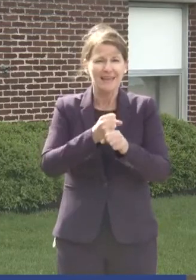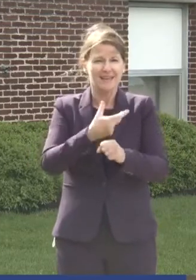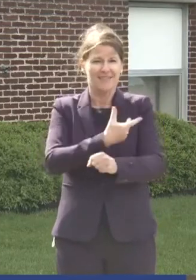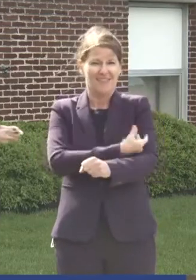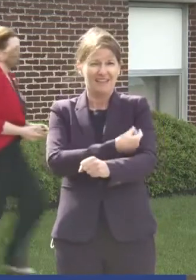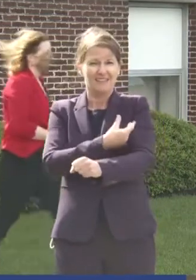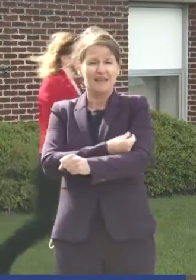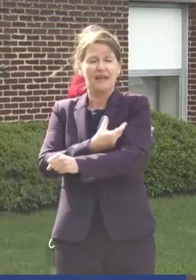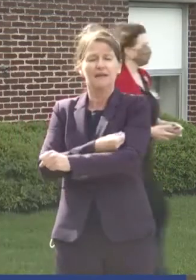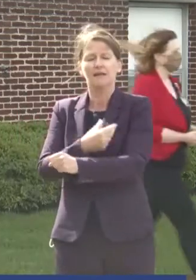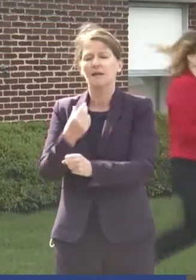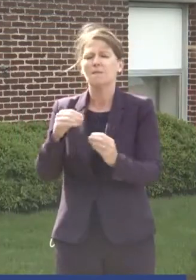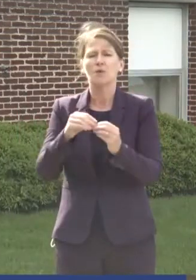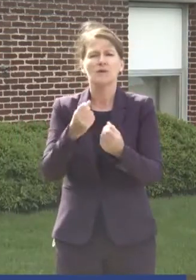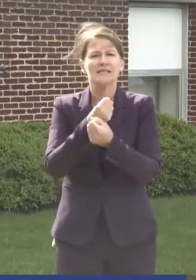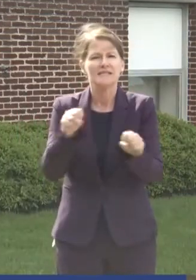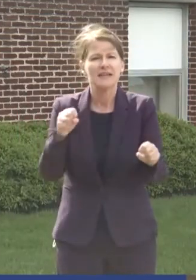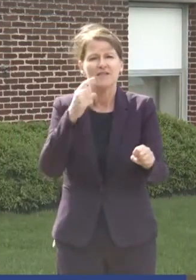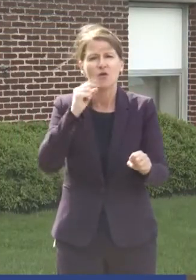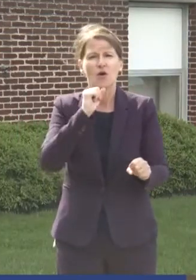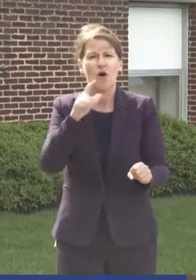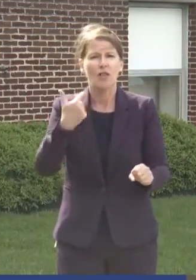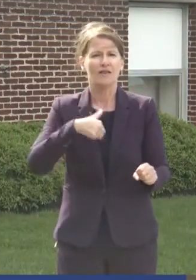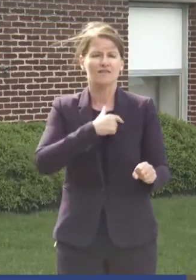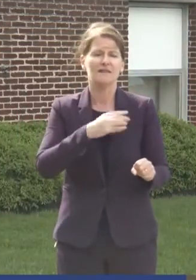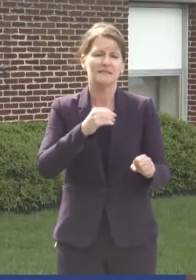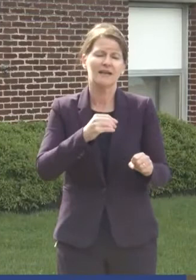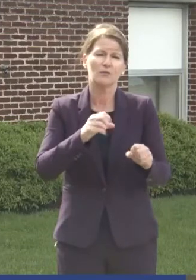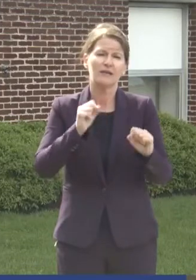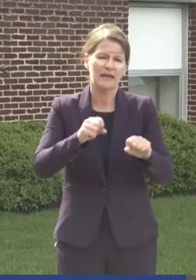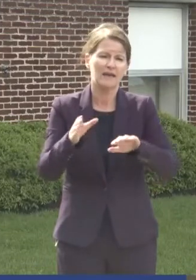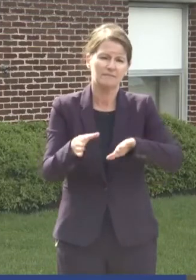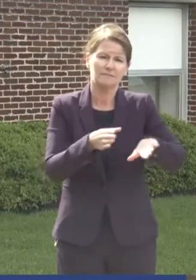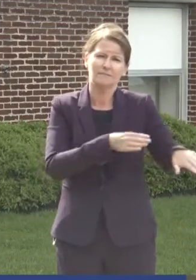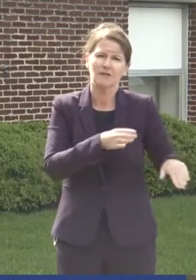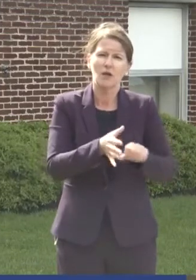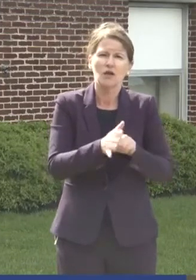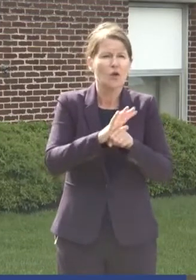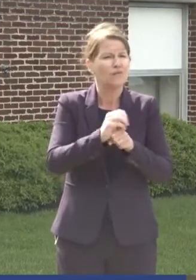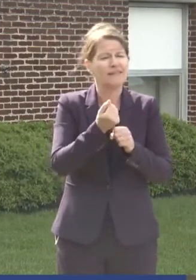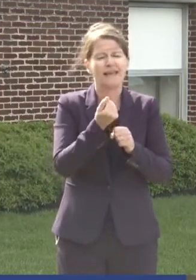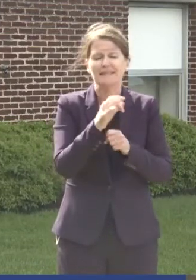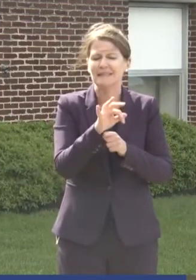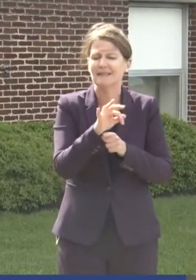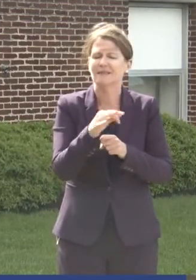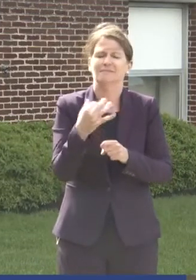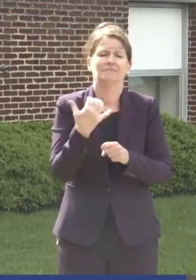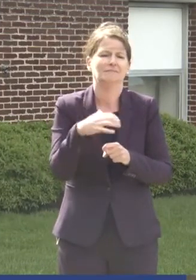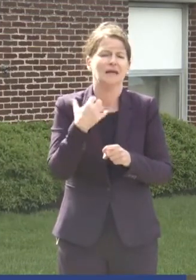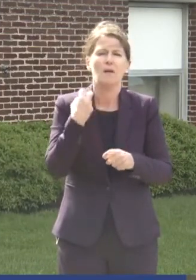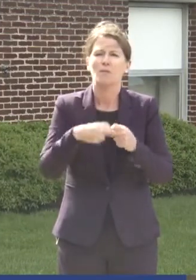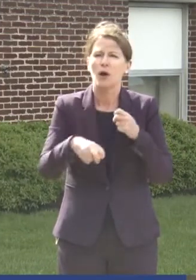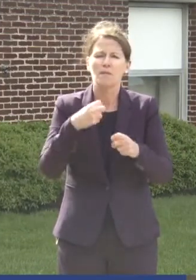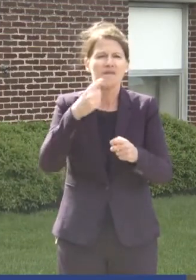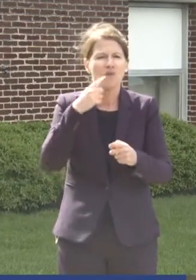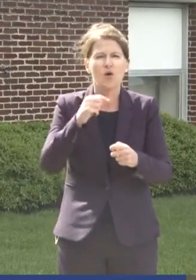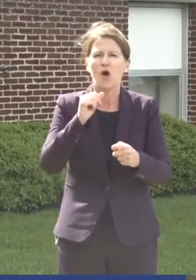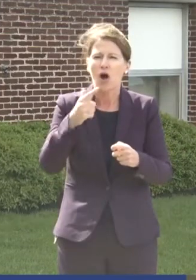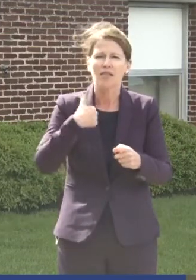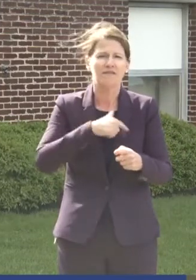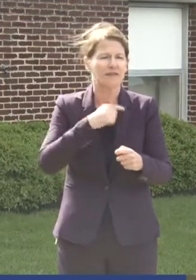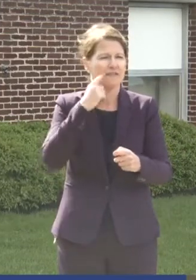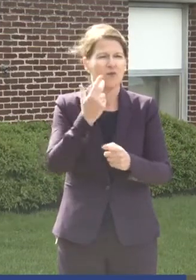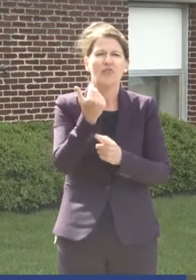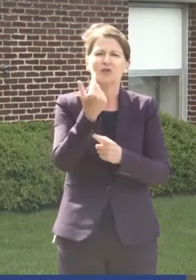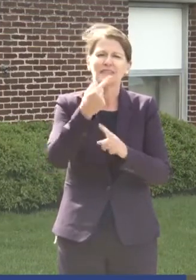the safer all of us are going to be. And the sooner we can get out of this COVID-19 has been a problem for all of us over the past year, 13 months.